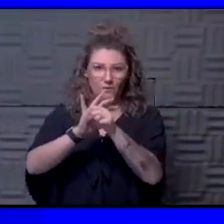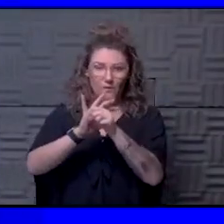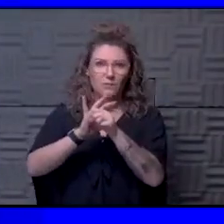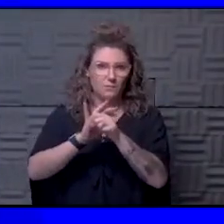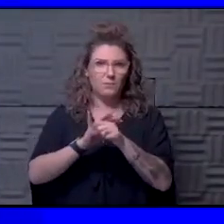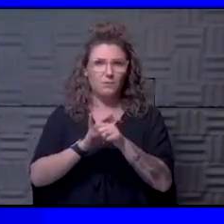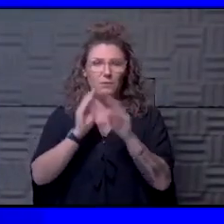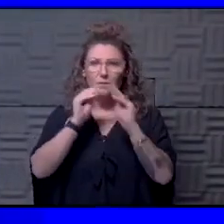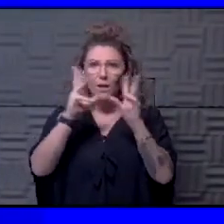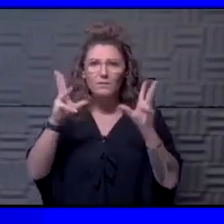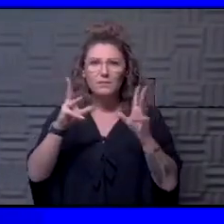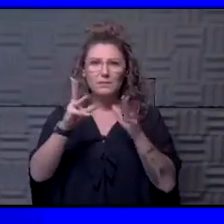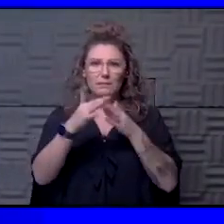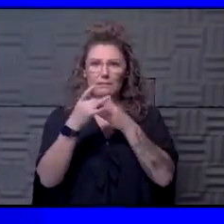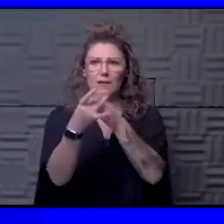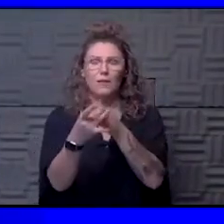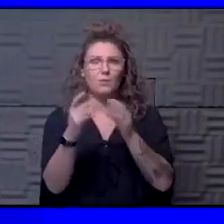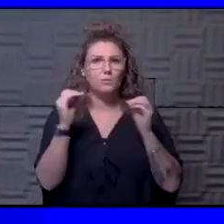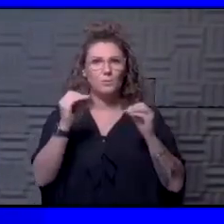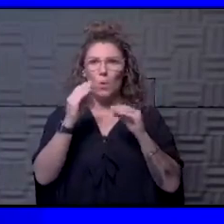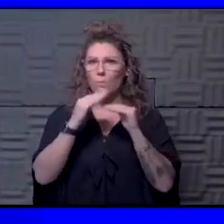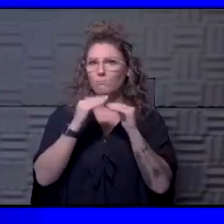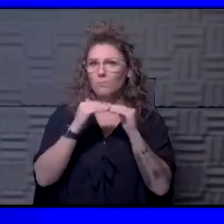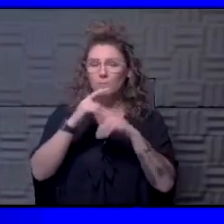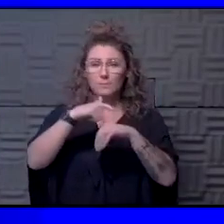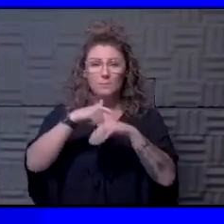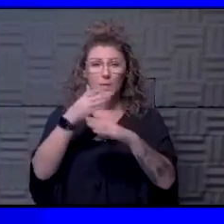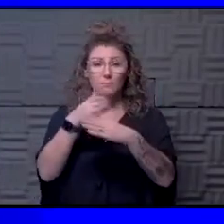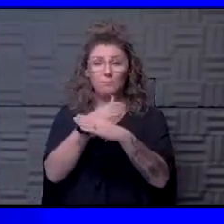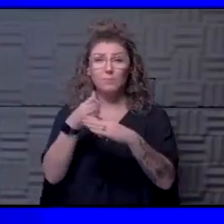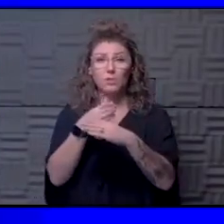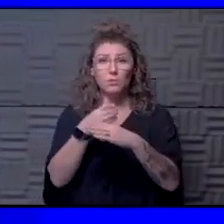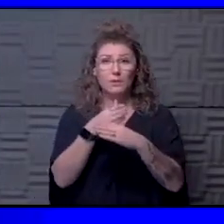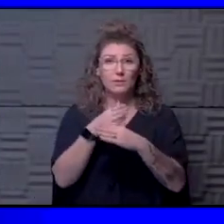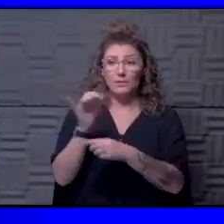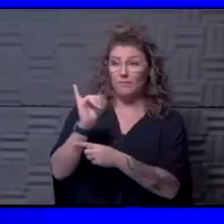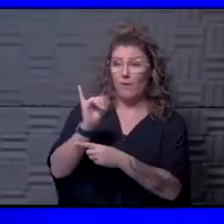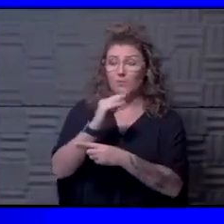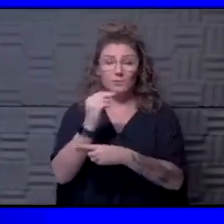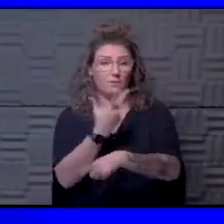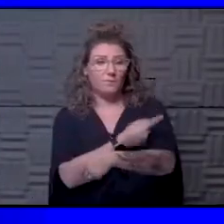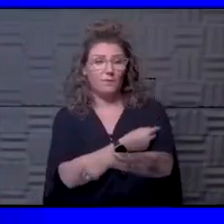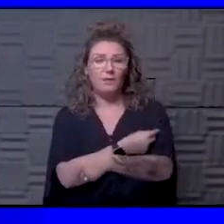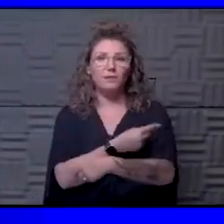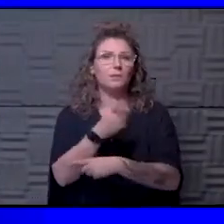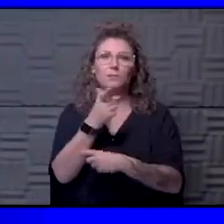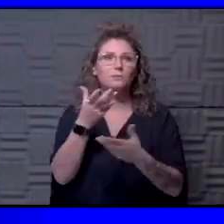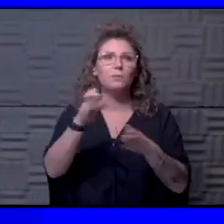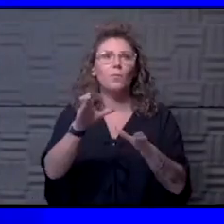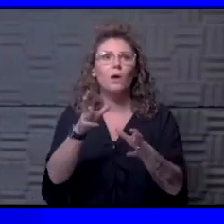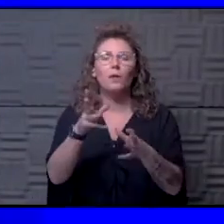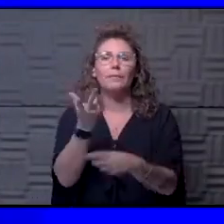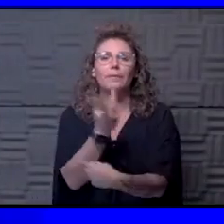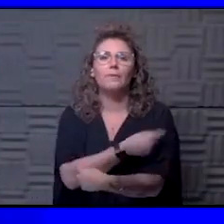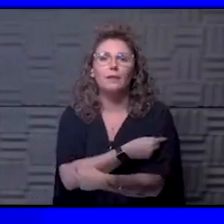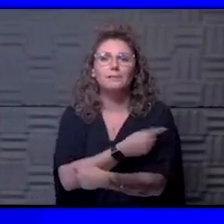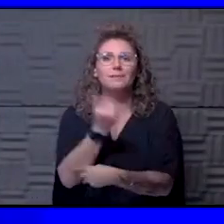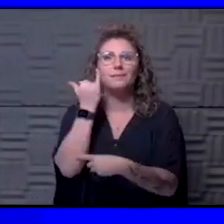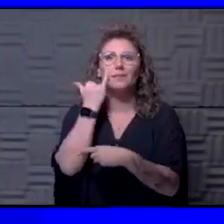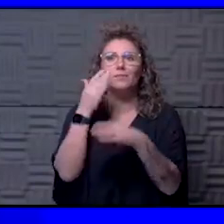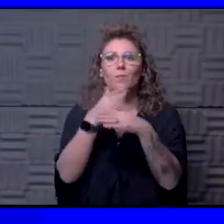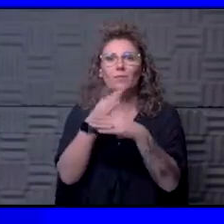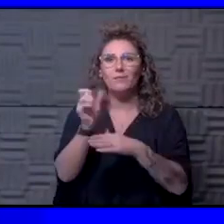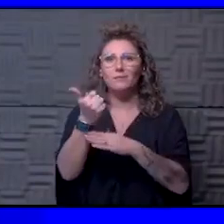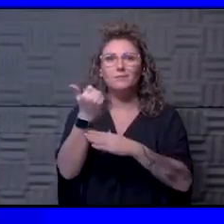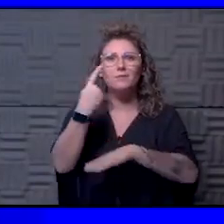right now the guidance is there is no minimum time between infection and vaccination. We don't want you to get the vaccine, um, if it's within